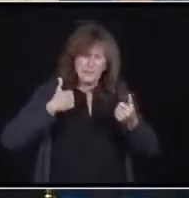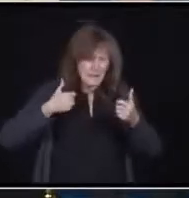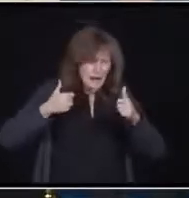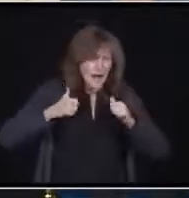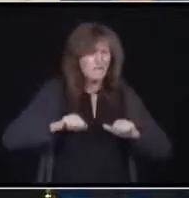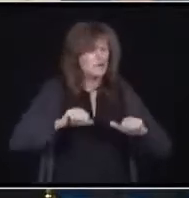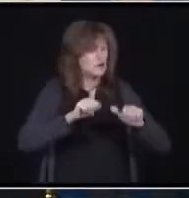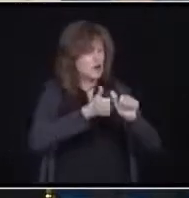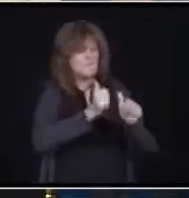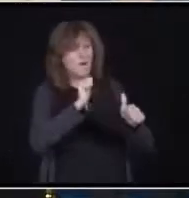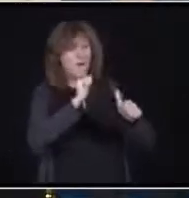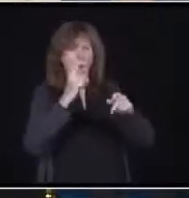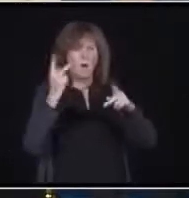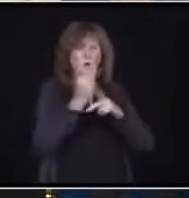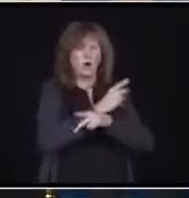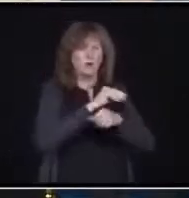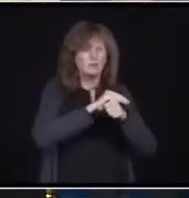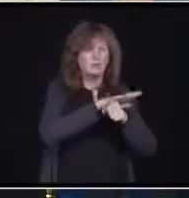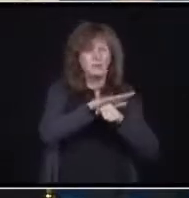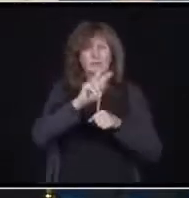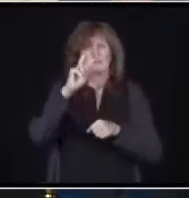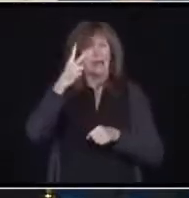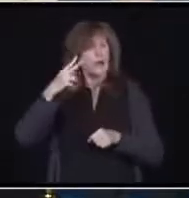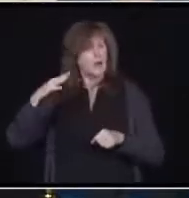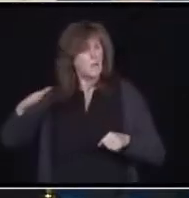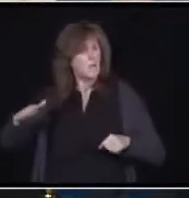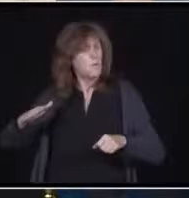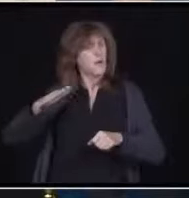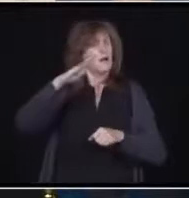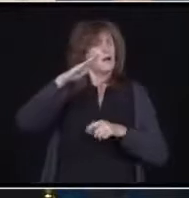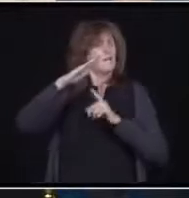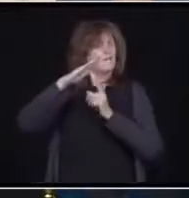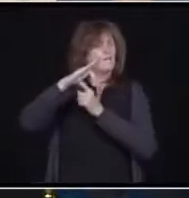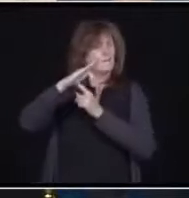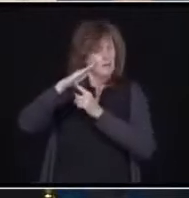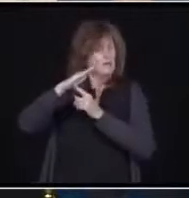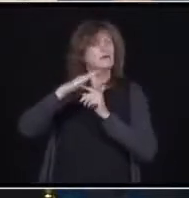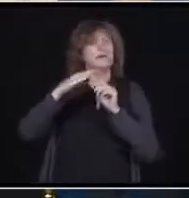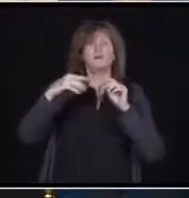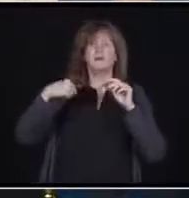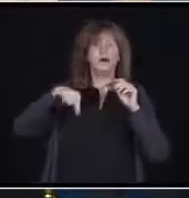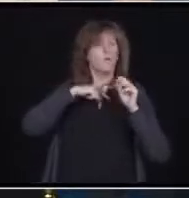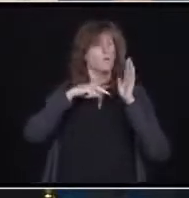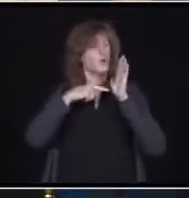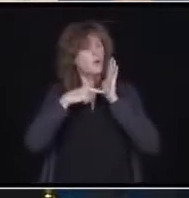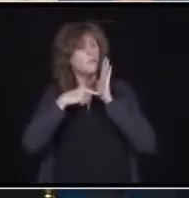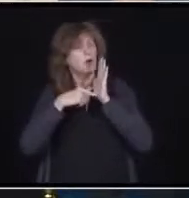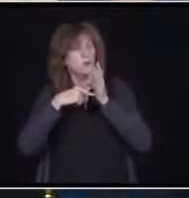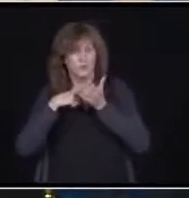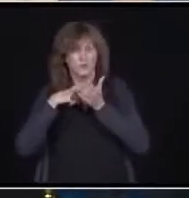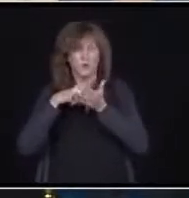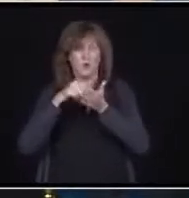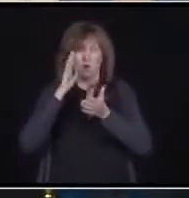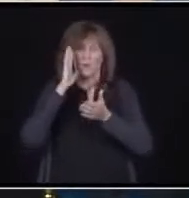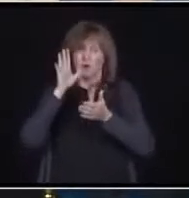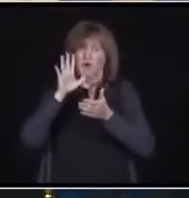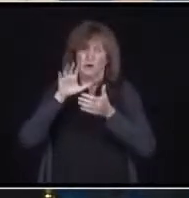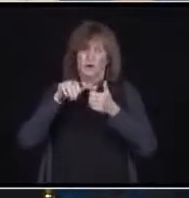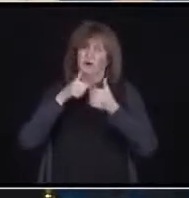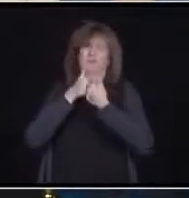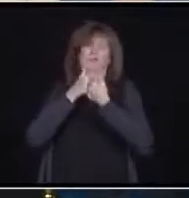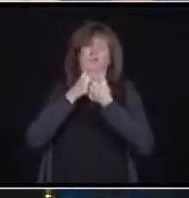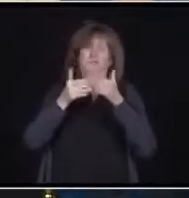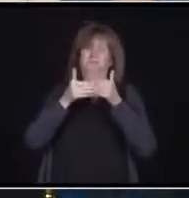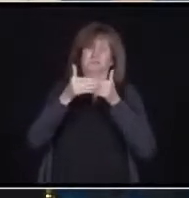wave, and as our modelling shows, some of the toughest days lay ahead. We've been hard at work over the past few